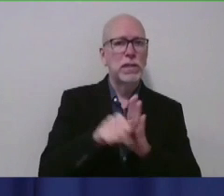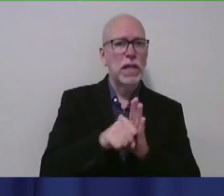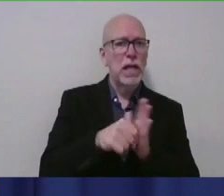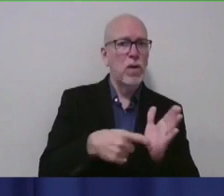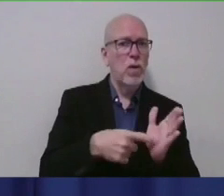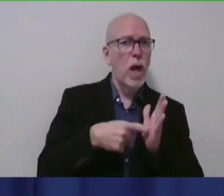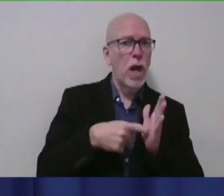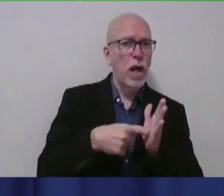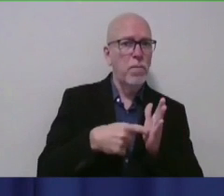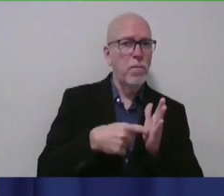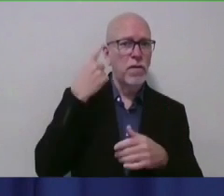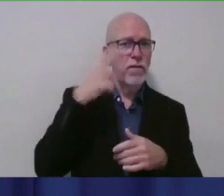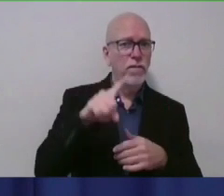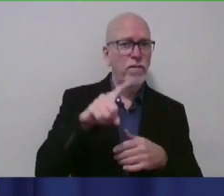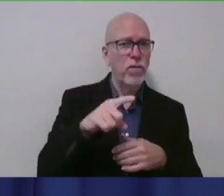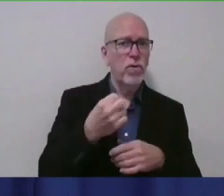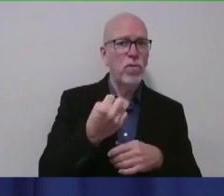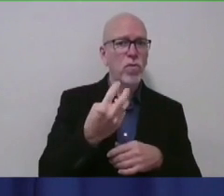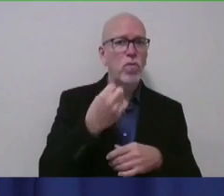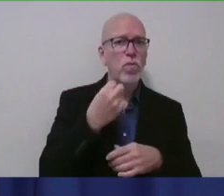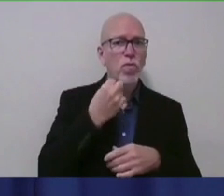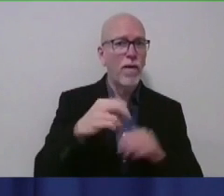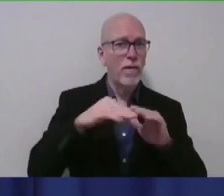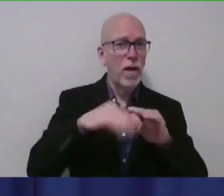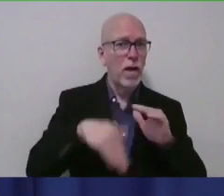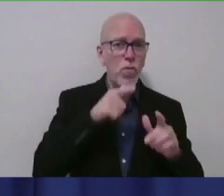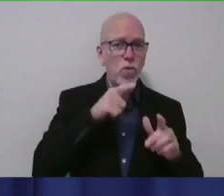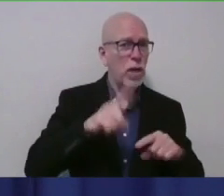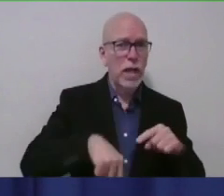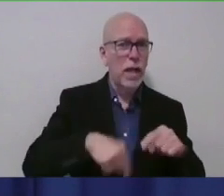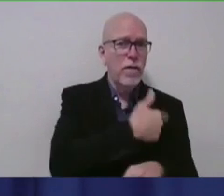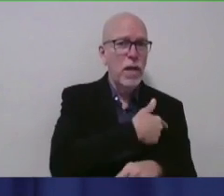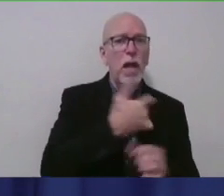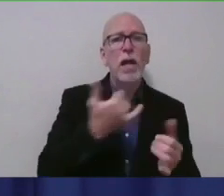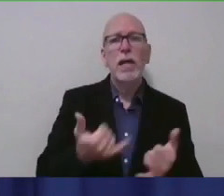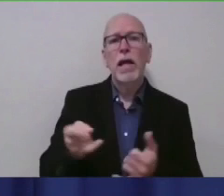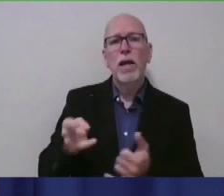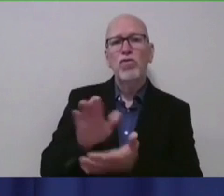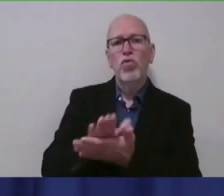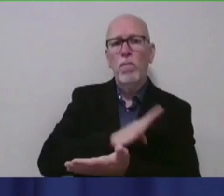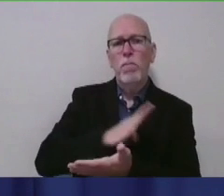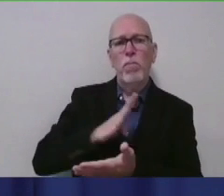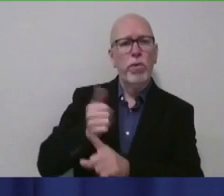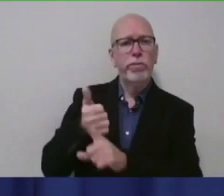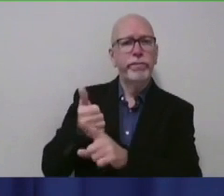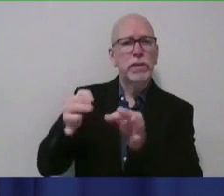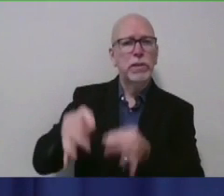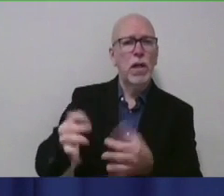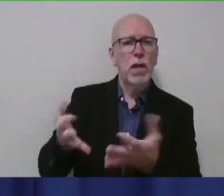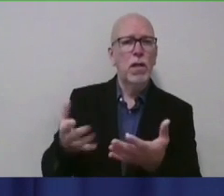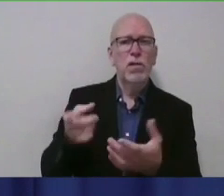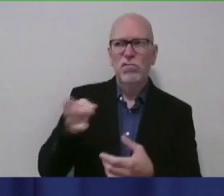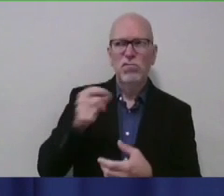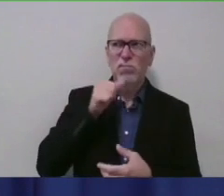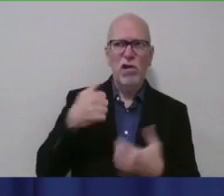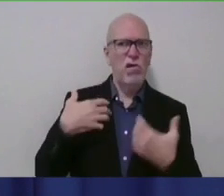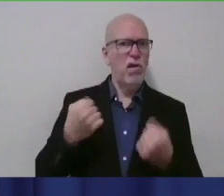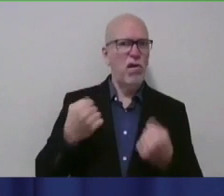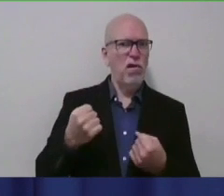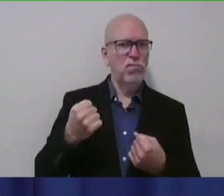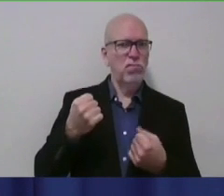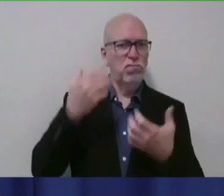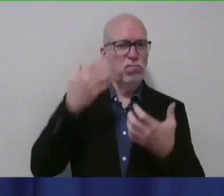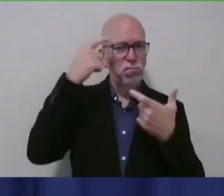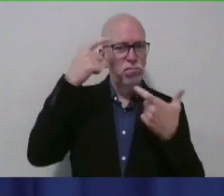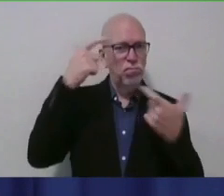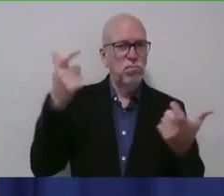those 12 and under who can't be vaccinated to school boards being in charge? They aren't the health officials and they feel like they're getting kind of